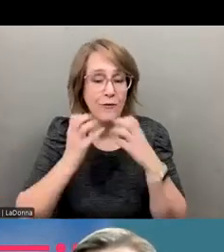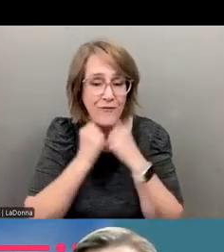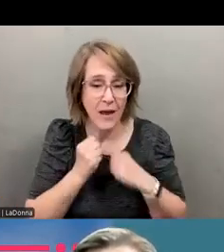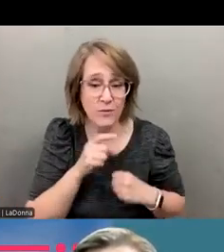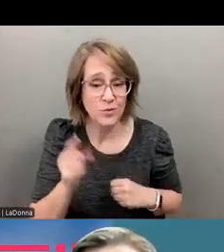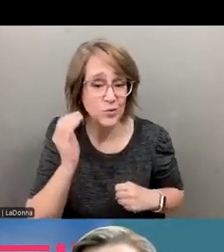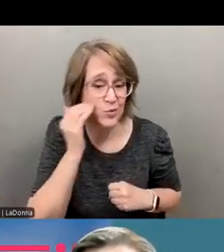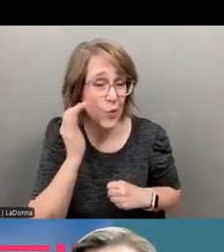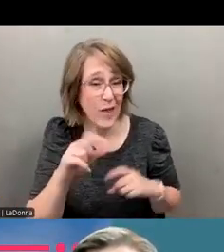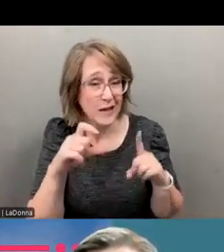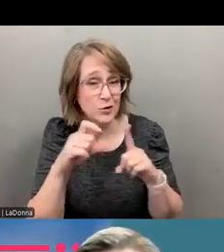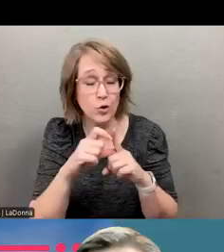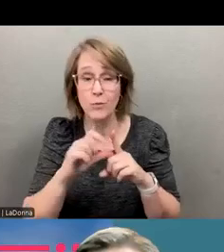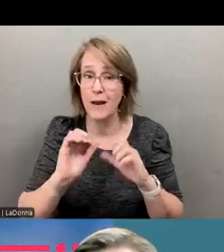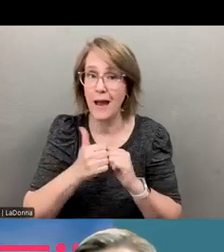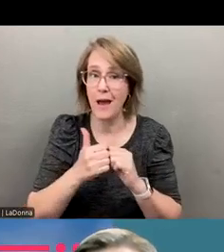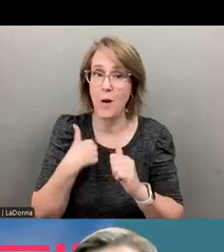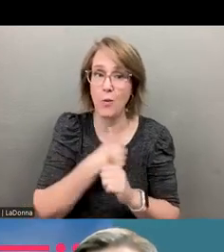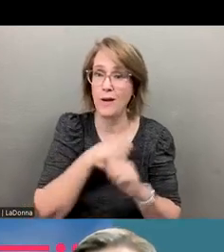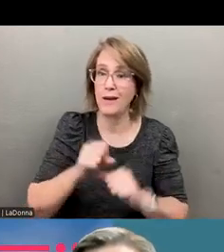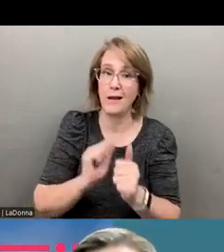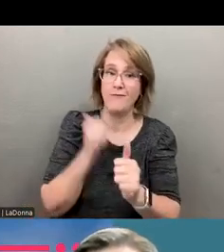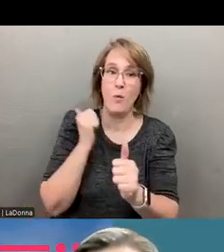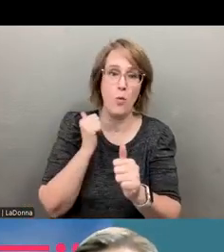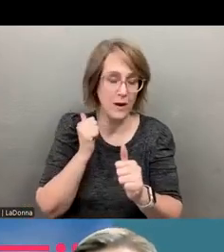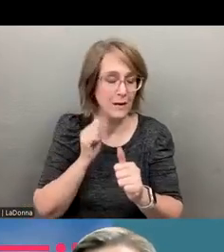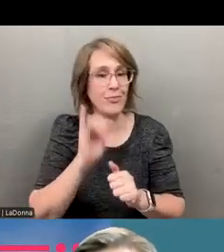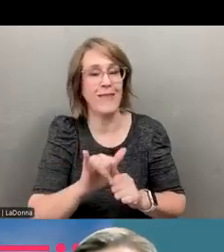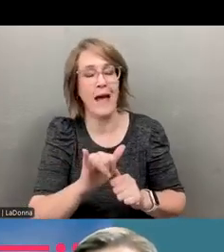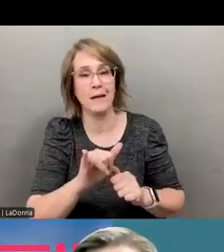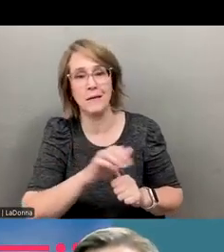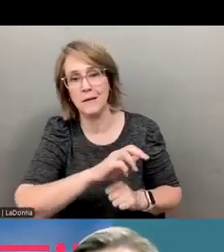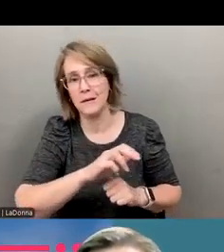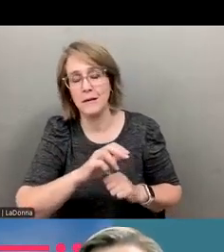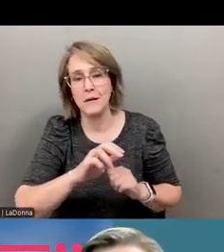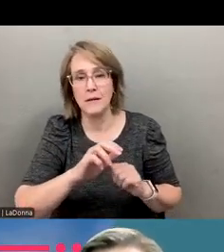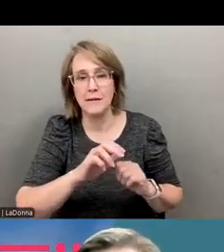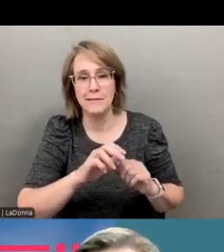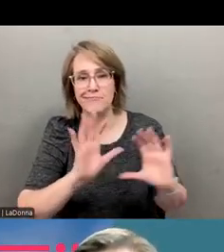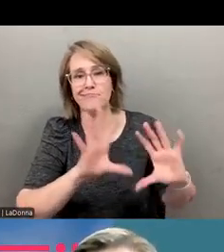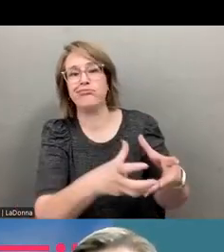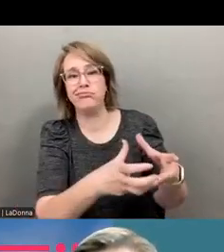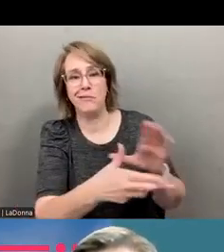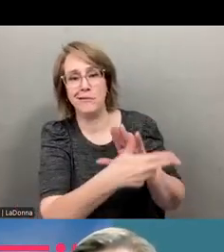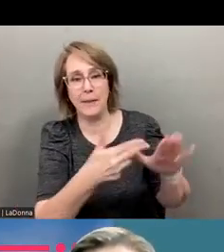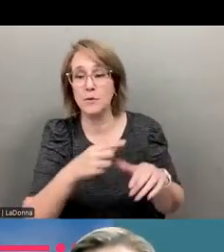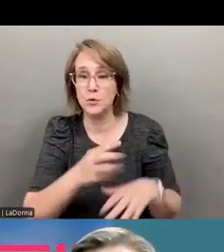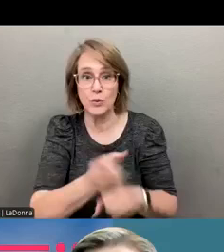that be to avoid that so that they really can get the capital to support and underwrite startup and